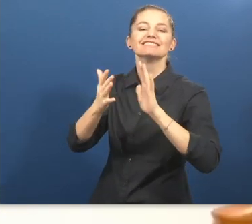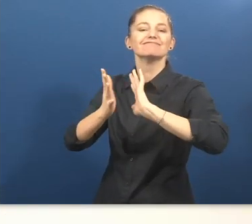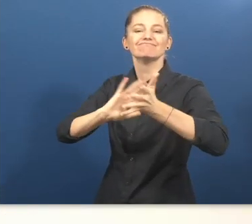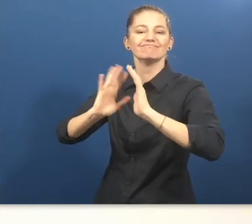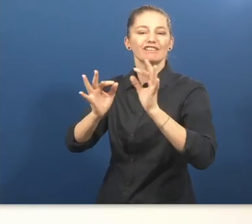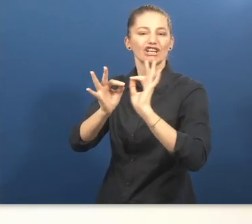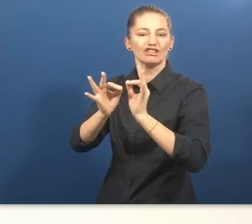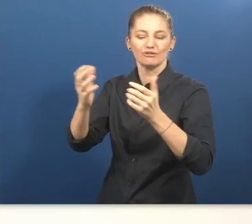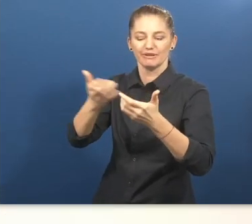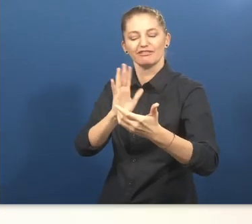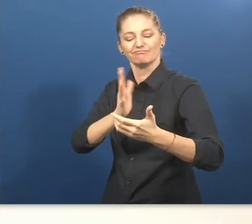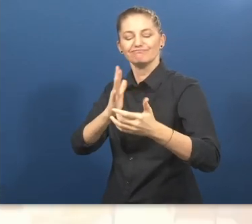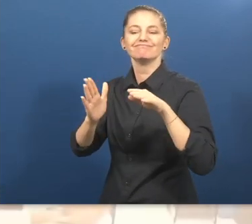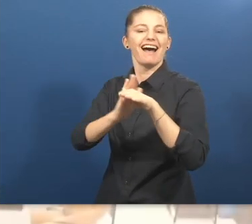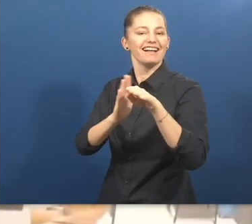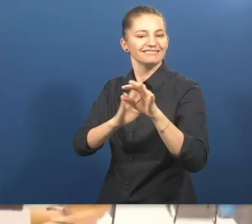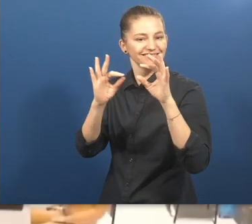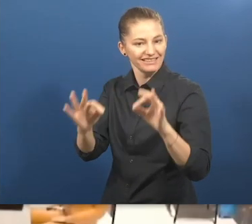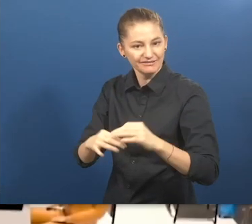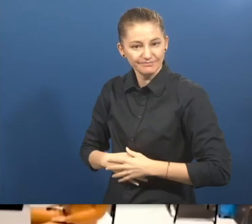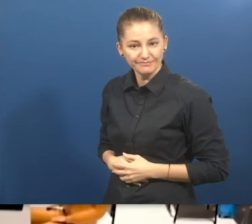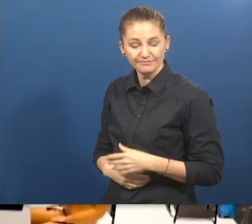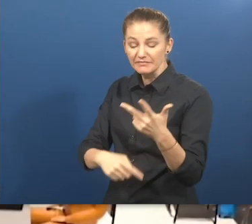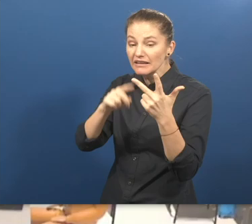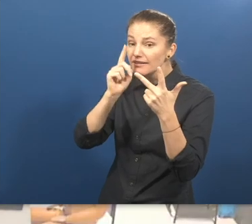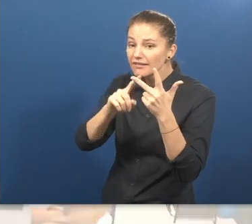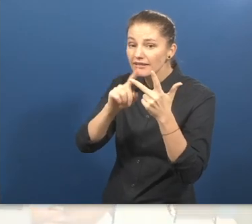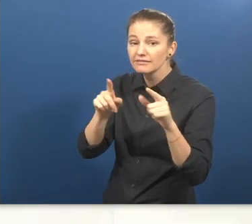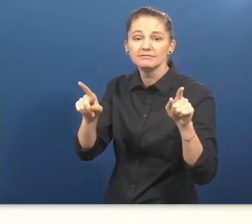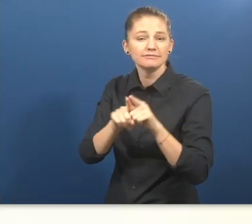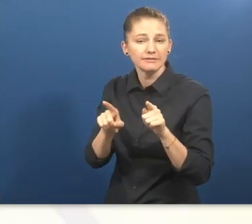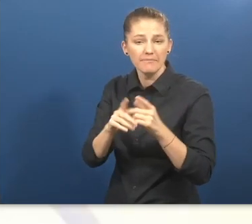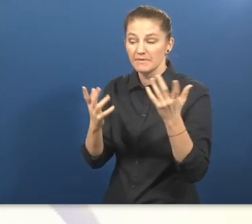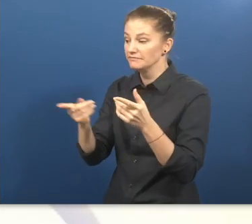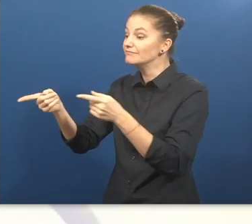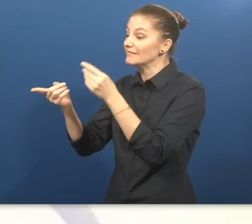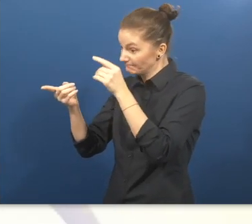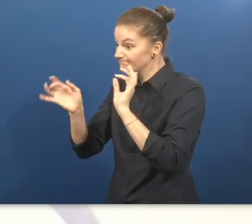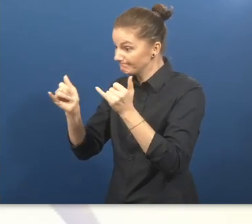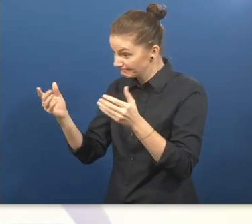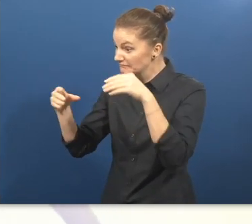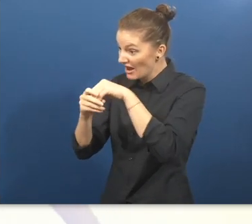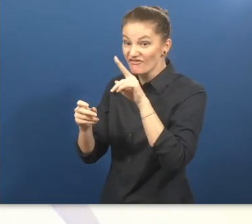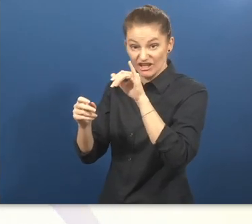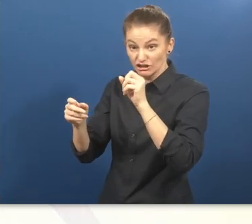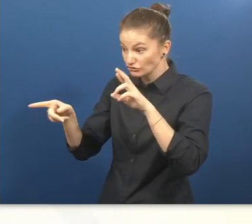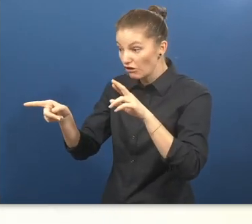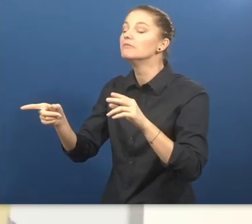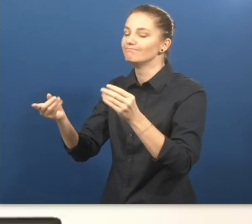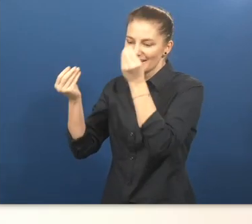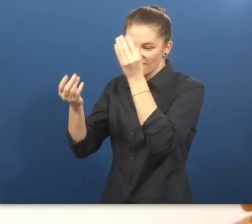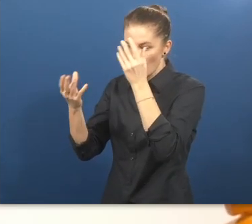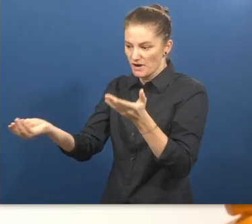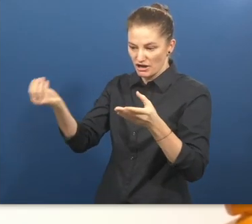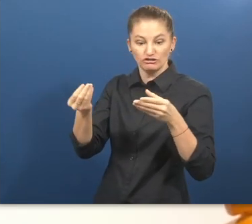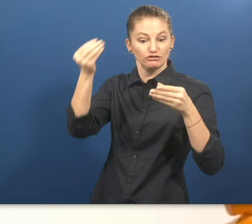qualified sign language interpreter will be available instantly. As a third important point, is that all the information generated by